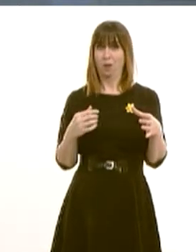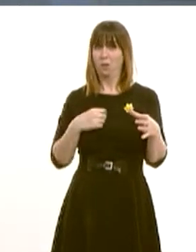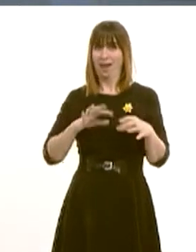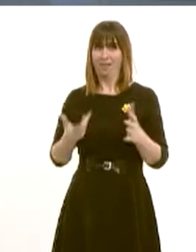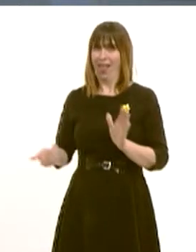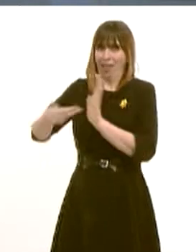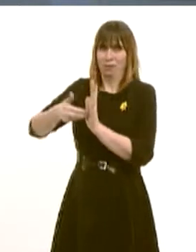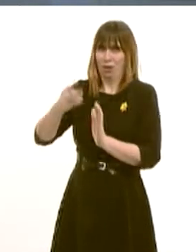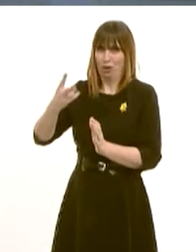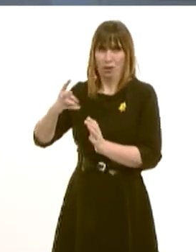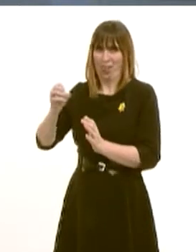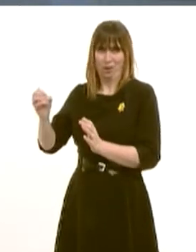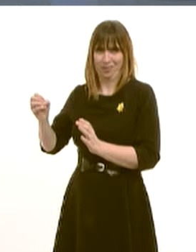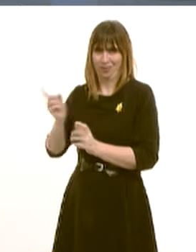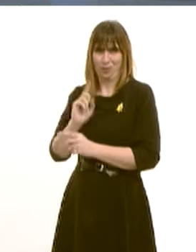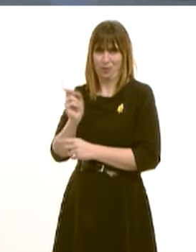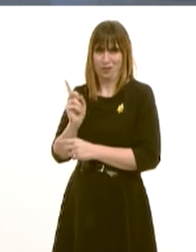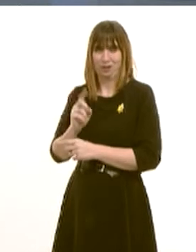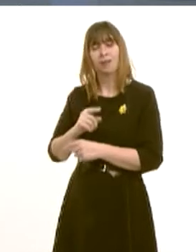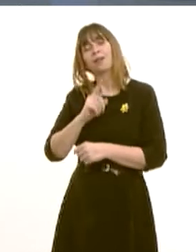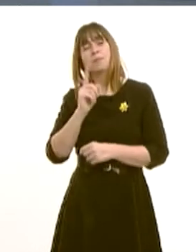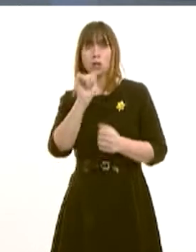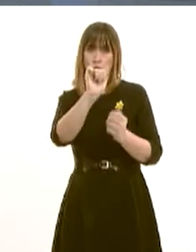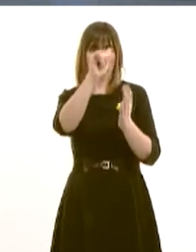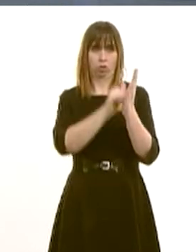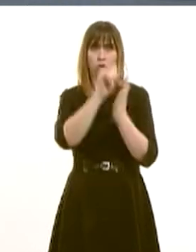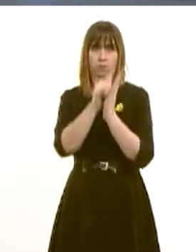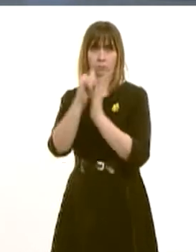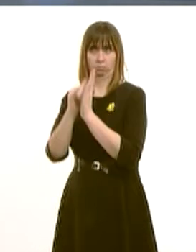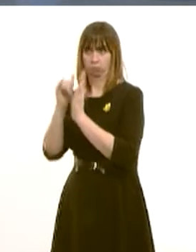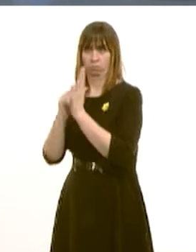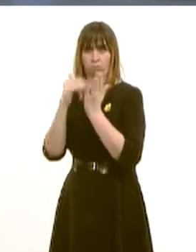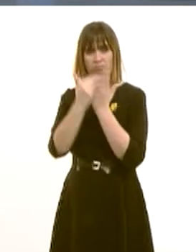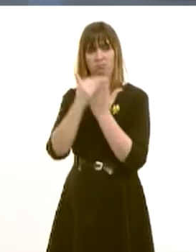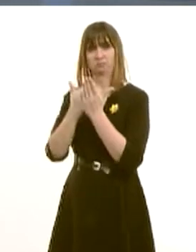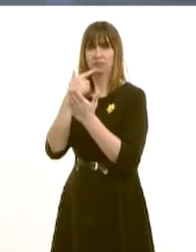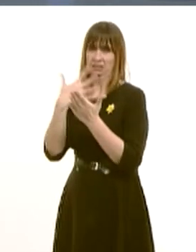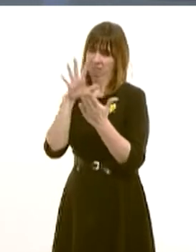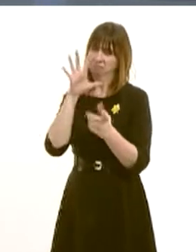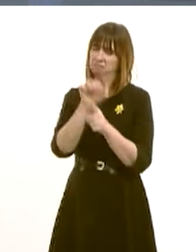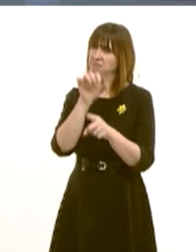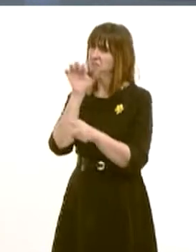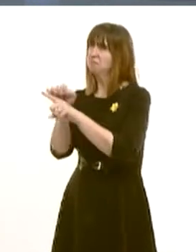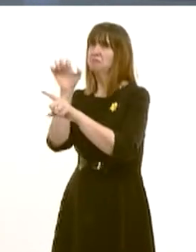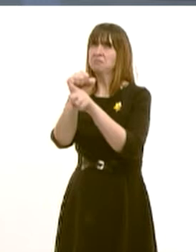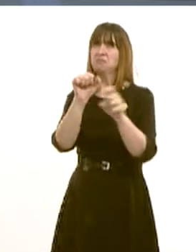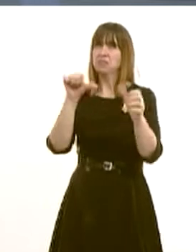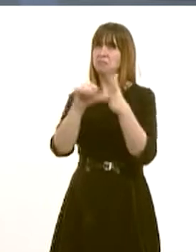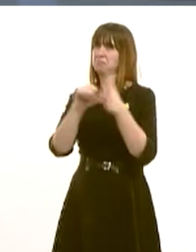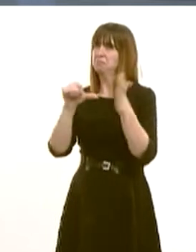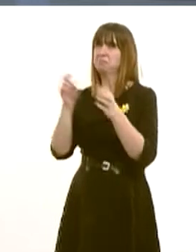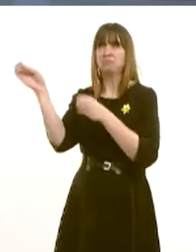GPs in the last 10 years. And your documents do state that a number of health boards have identified difficulties in recruiting general